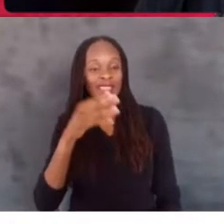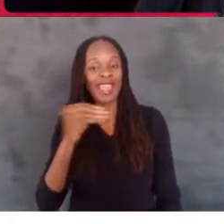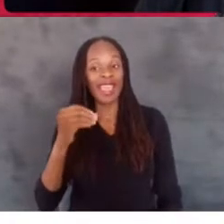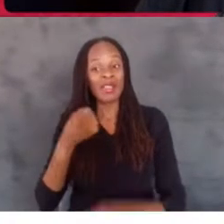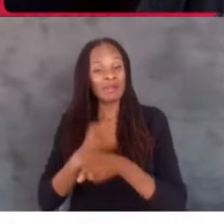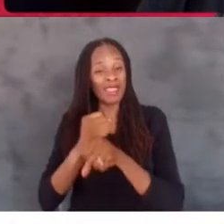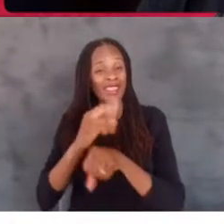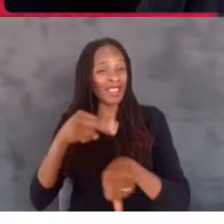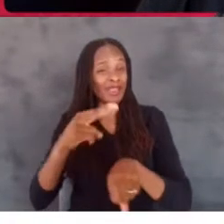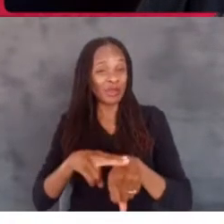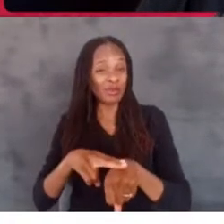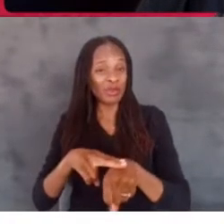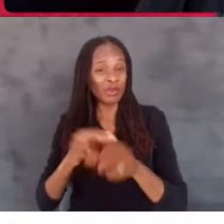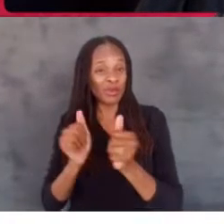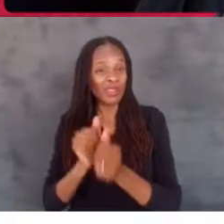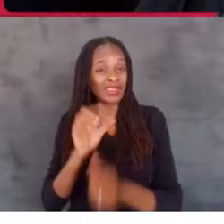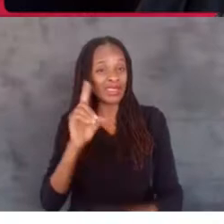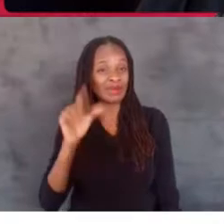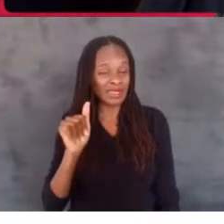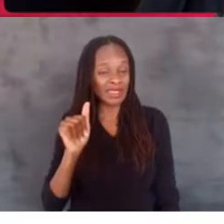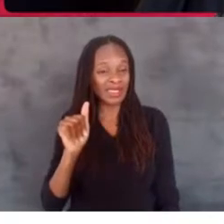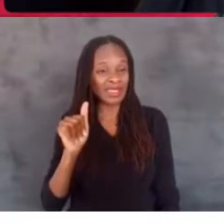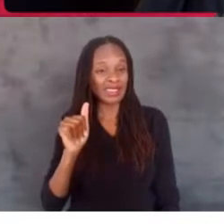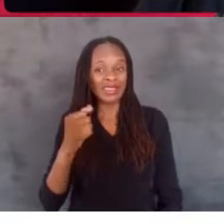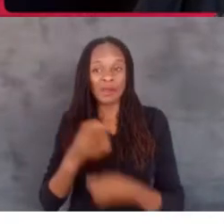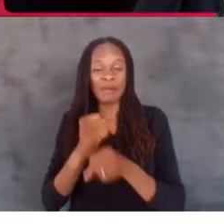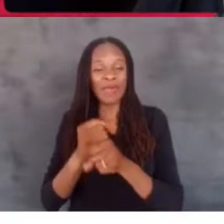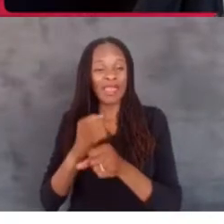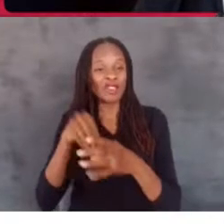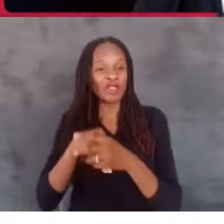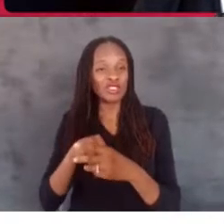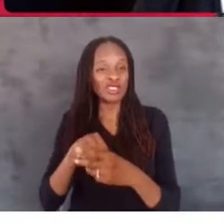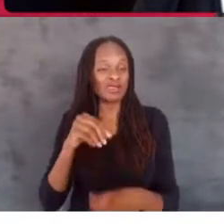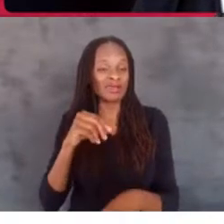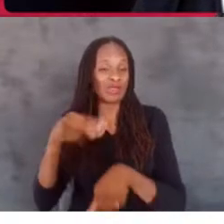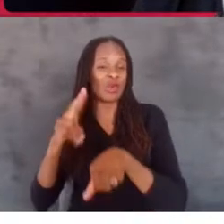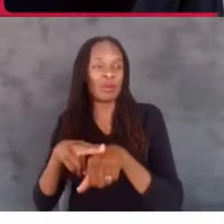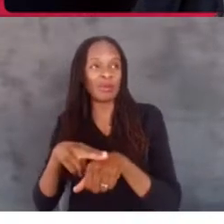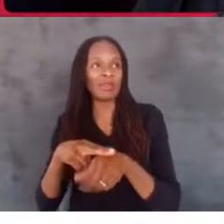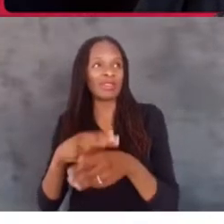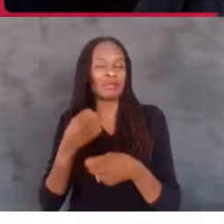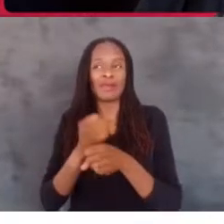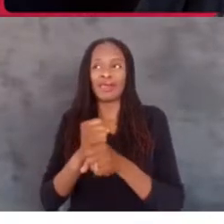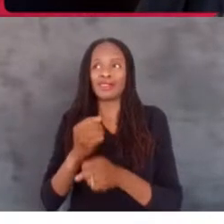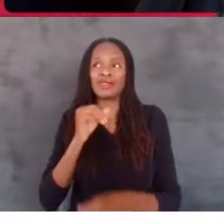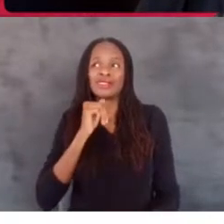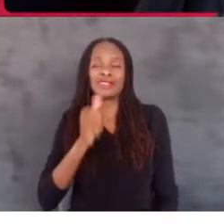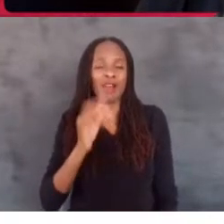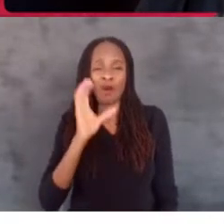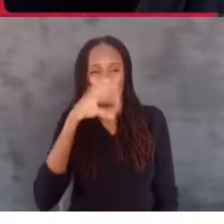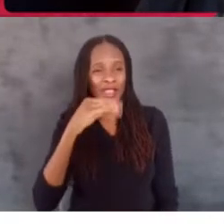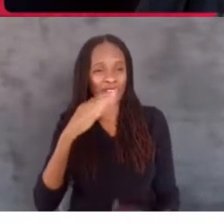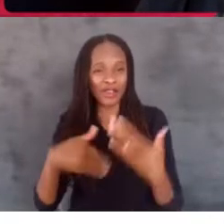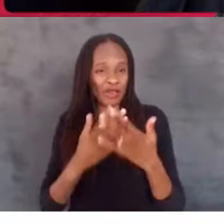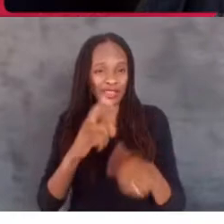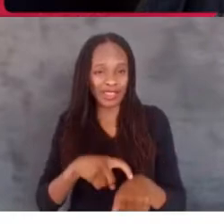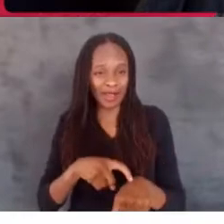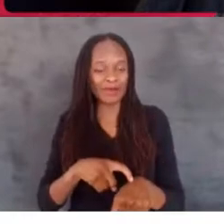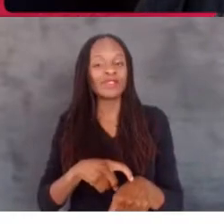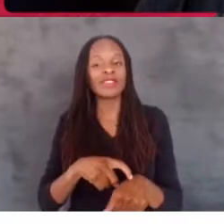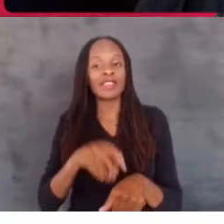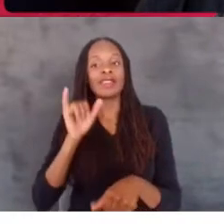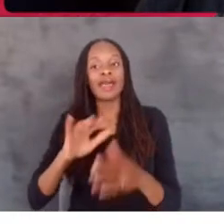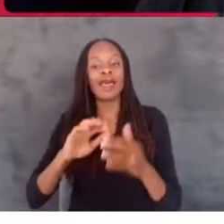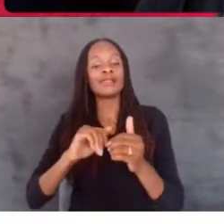disability, normalize inclusion. Just make it so it's not weird all the time. Like, and that's kind of, like, how we